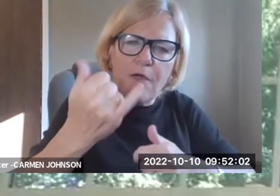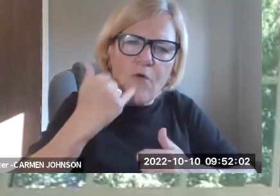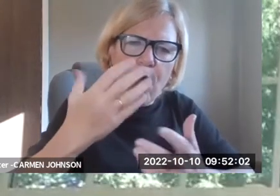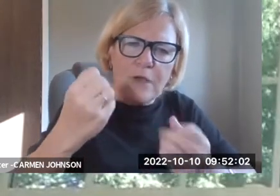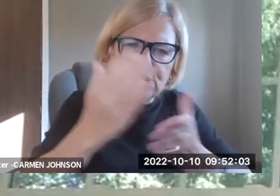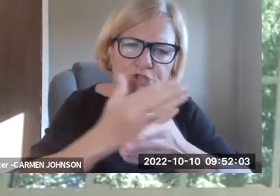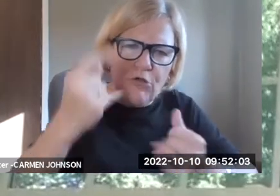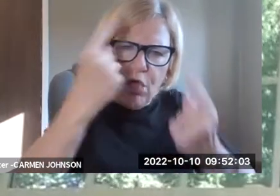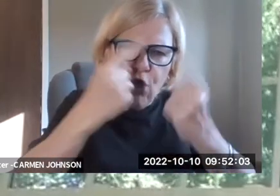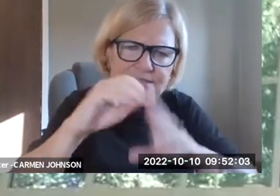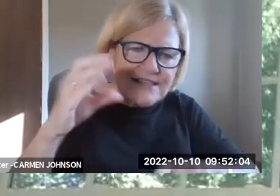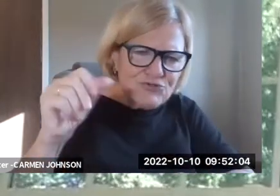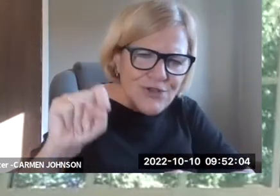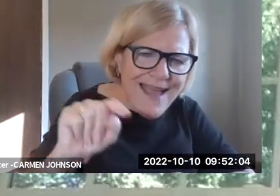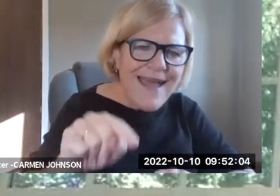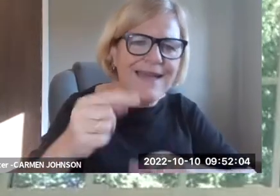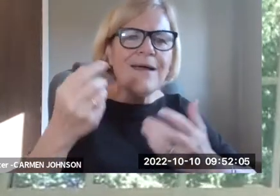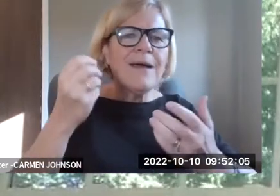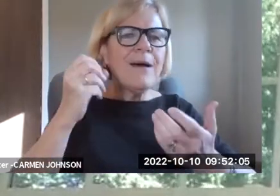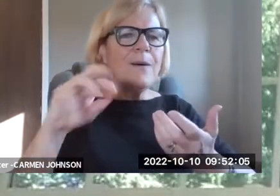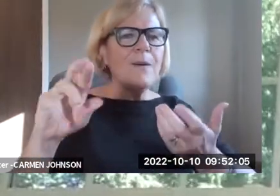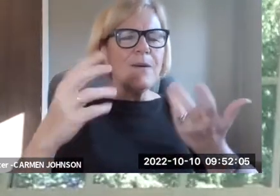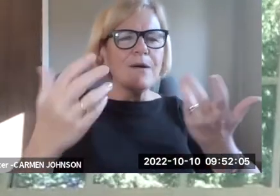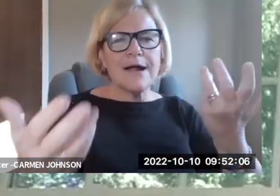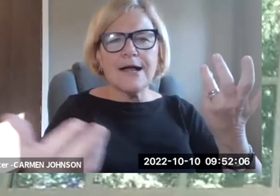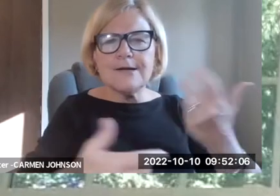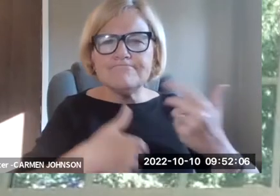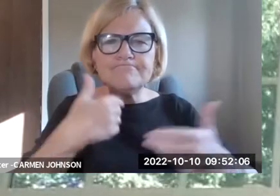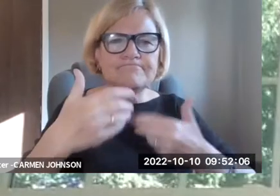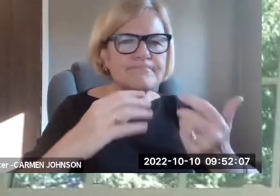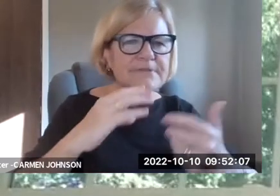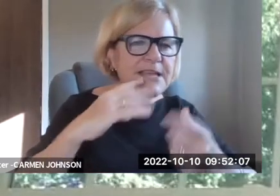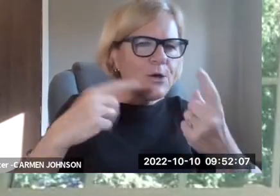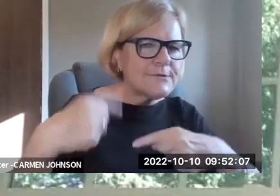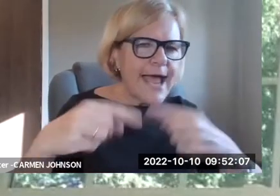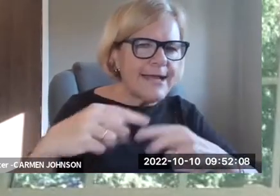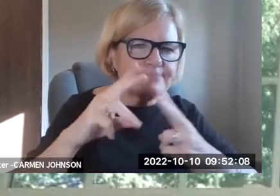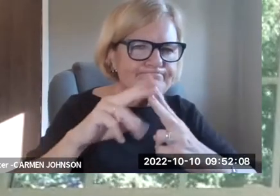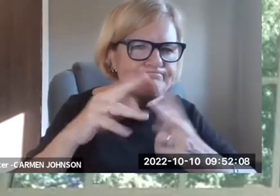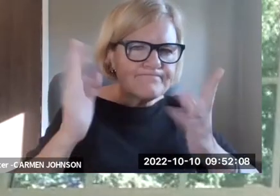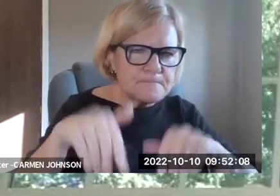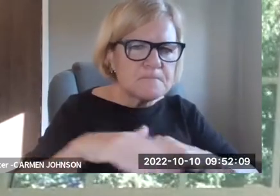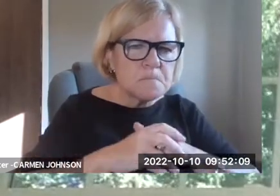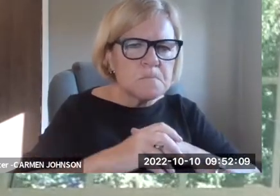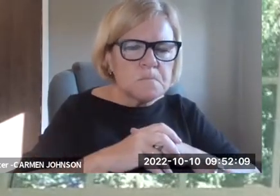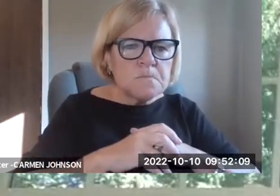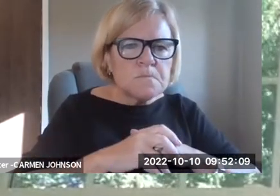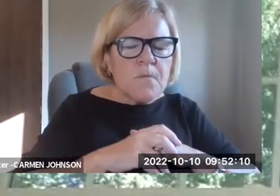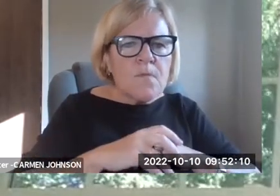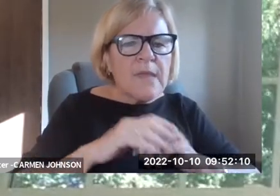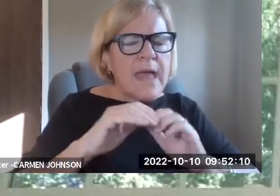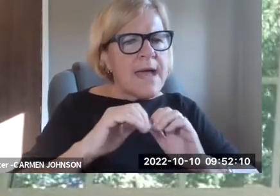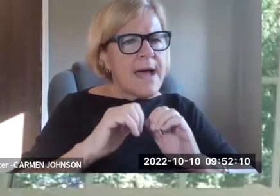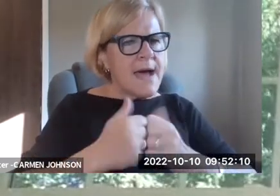Um, and then the second piece of that, that I, I'm really extending to anybody on the call who wants to share thoughts in the chat or, um,